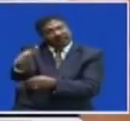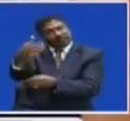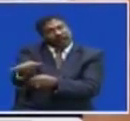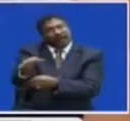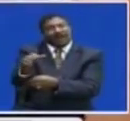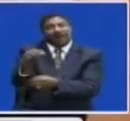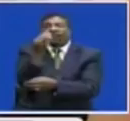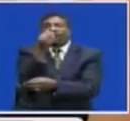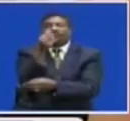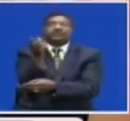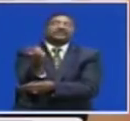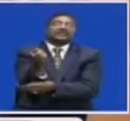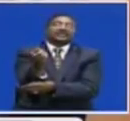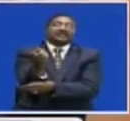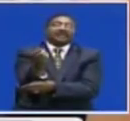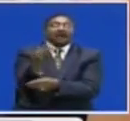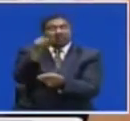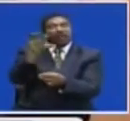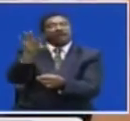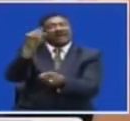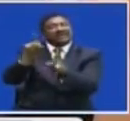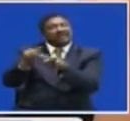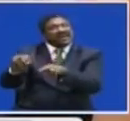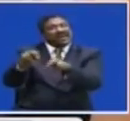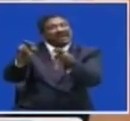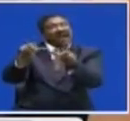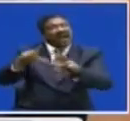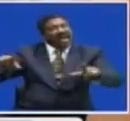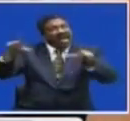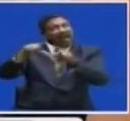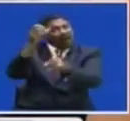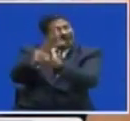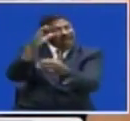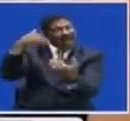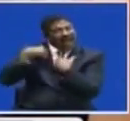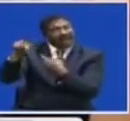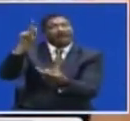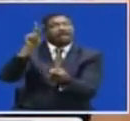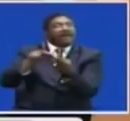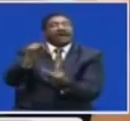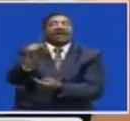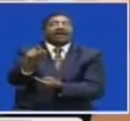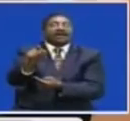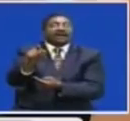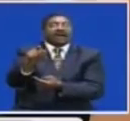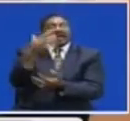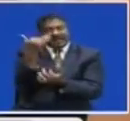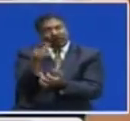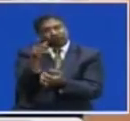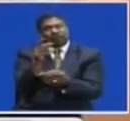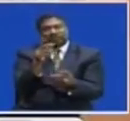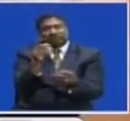Which we find In rivers And lakes So now In terms of Supplementary Feed